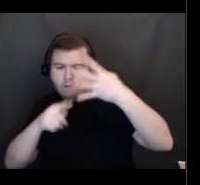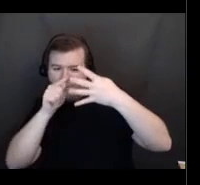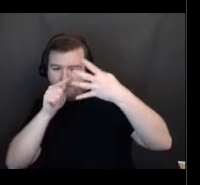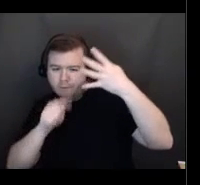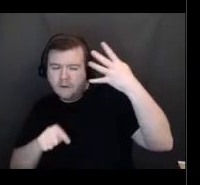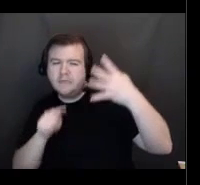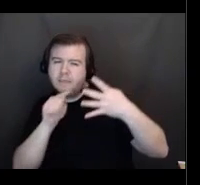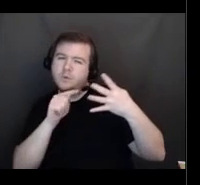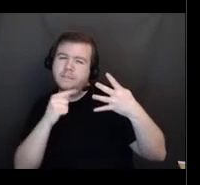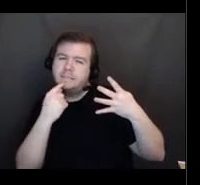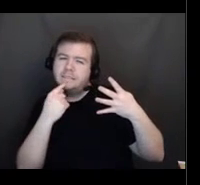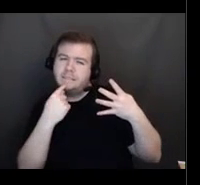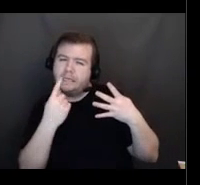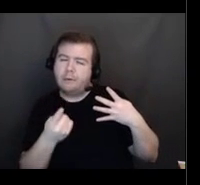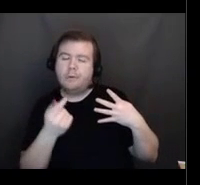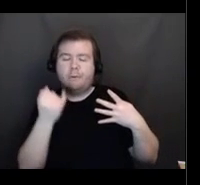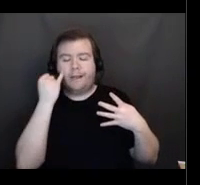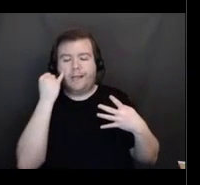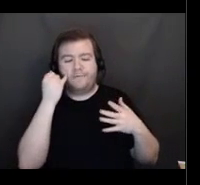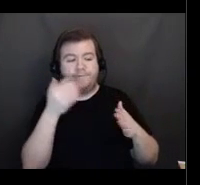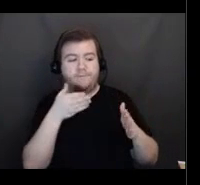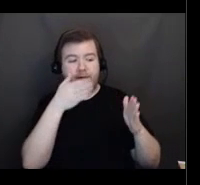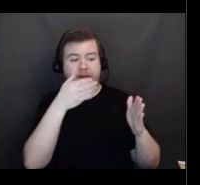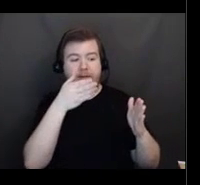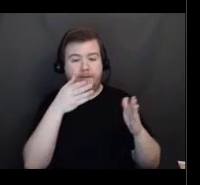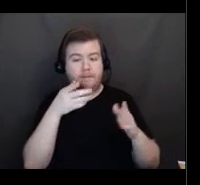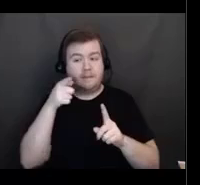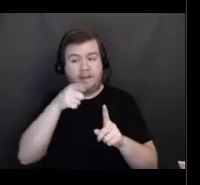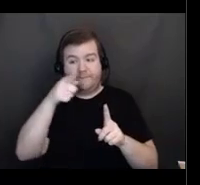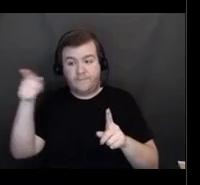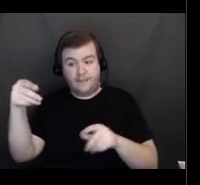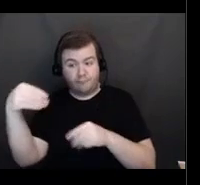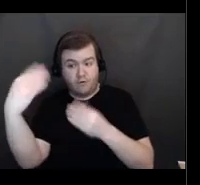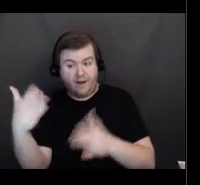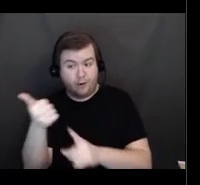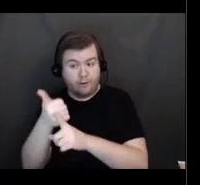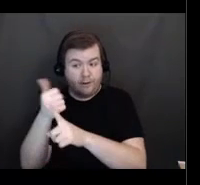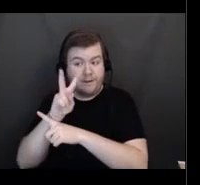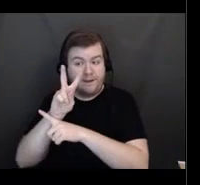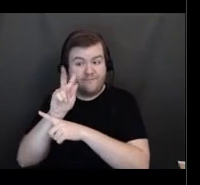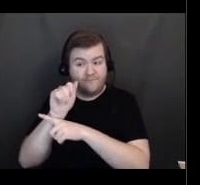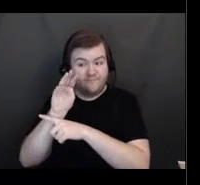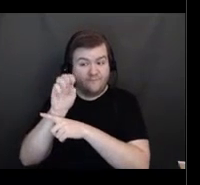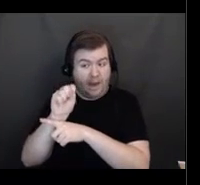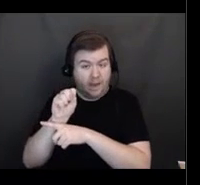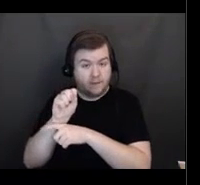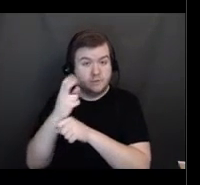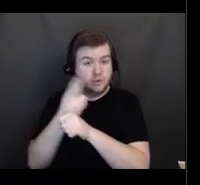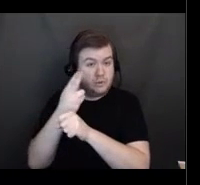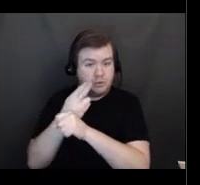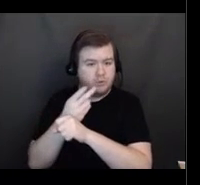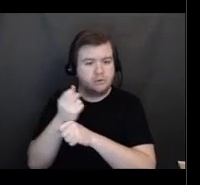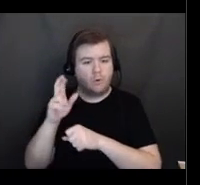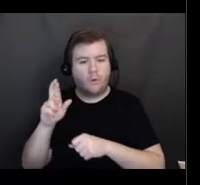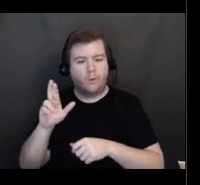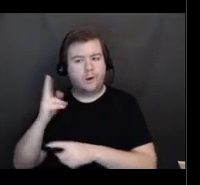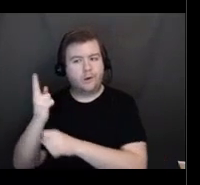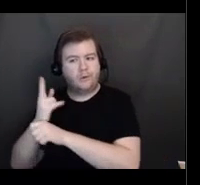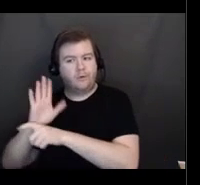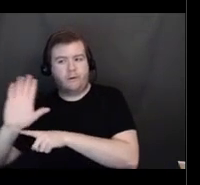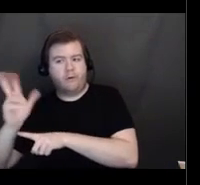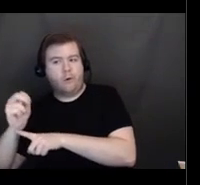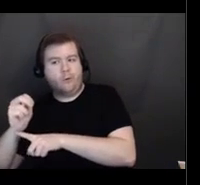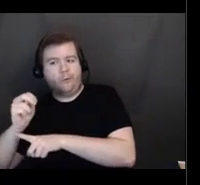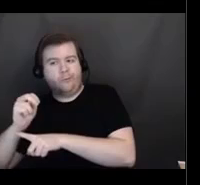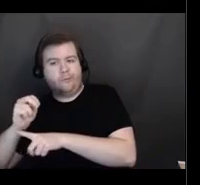they are a VAMS user, or if they are a, their own system. So you, it's,